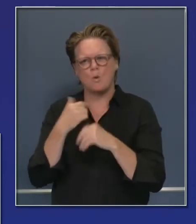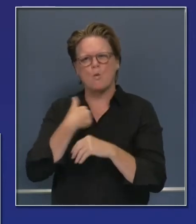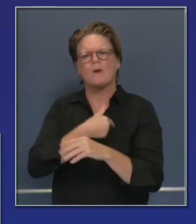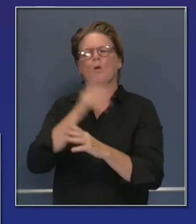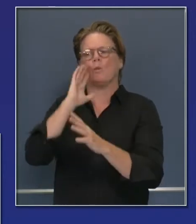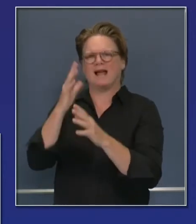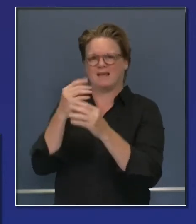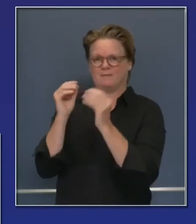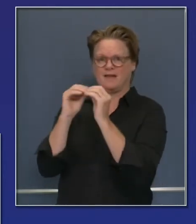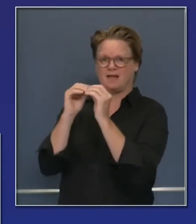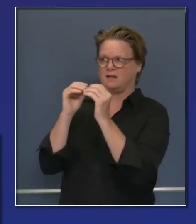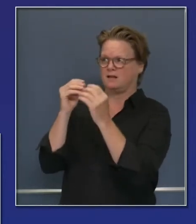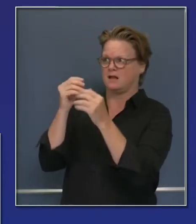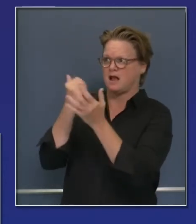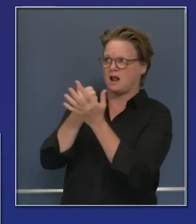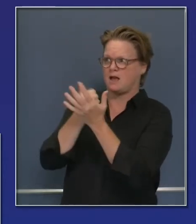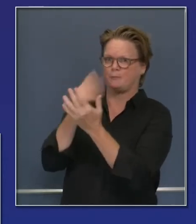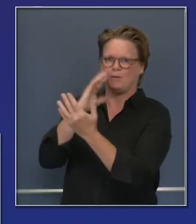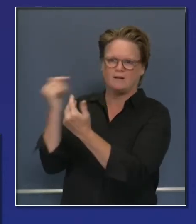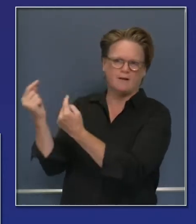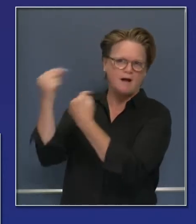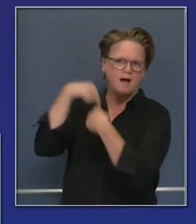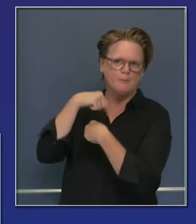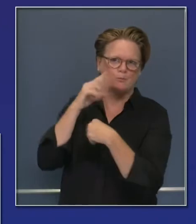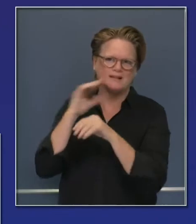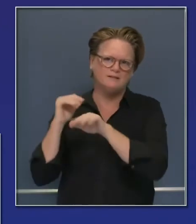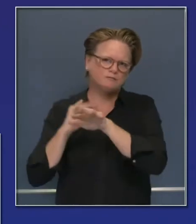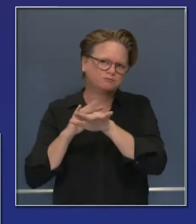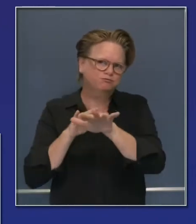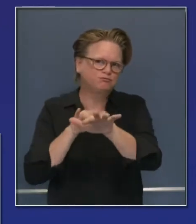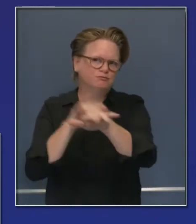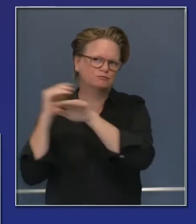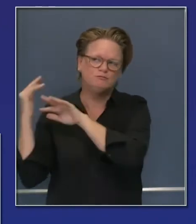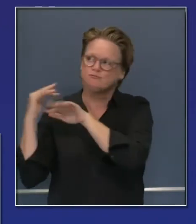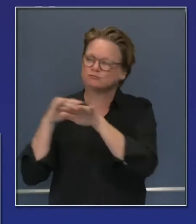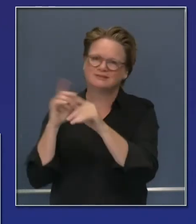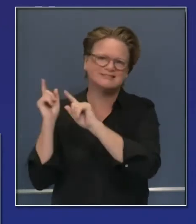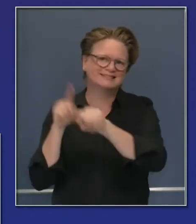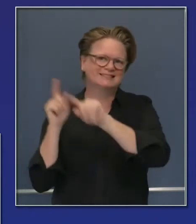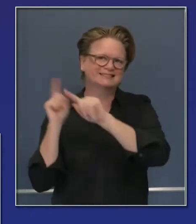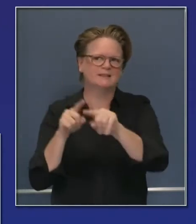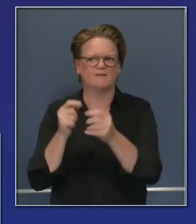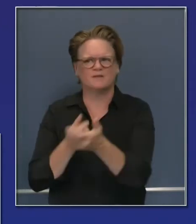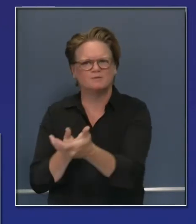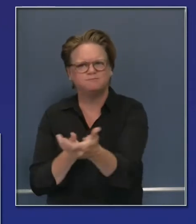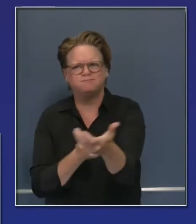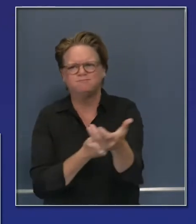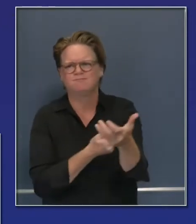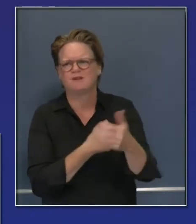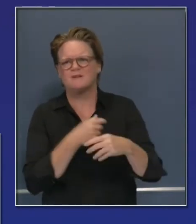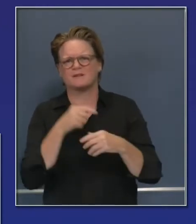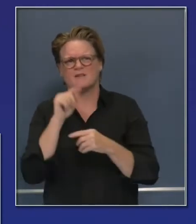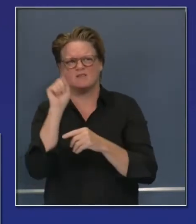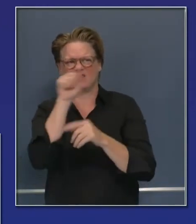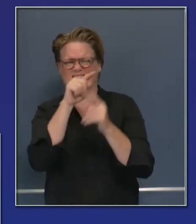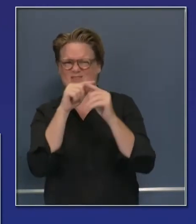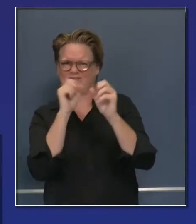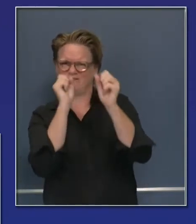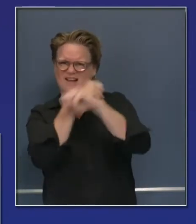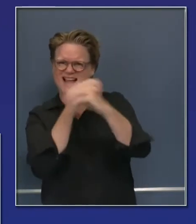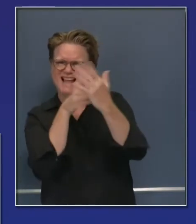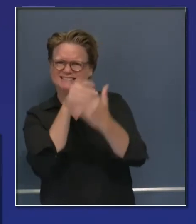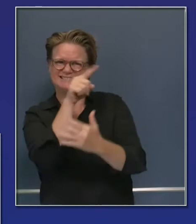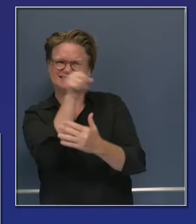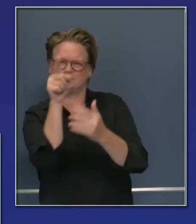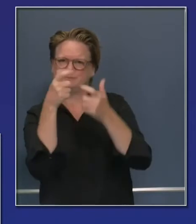containment numbers go up. But important fire to highlight or complex. And I want to just, again, note